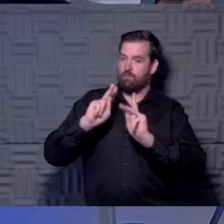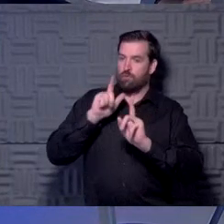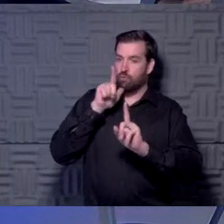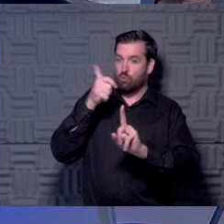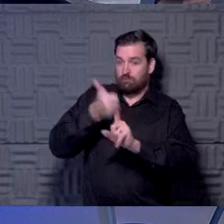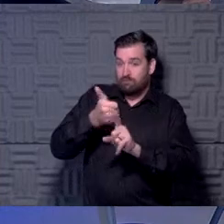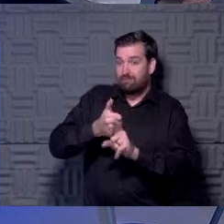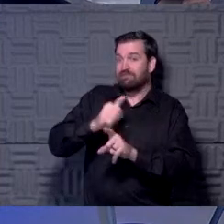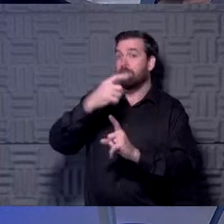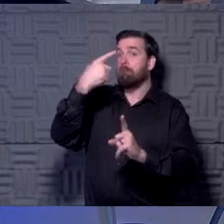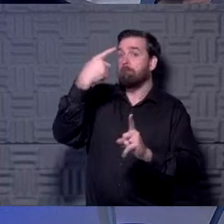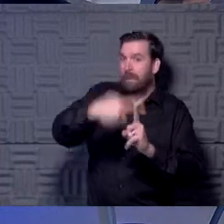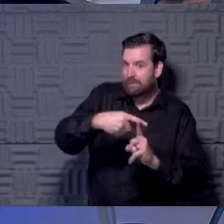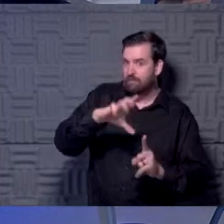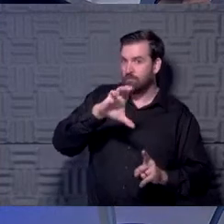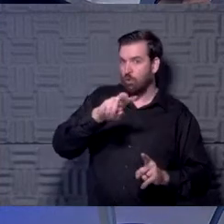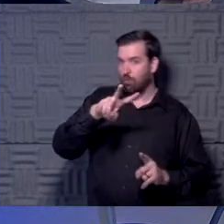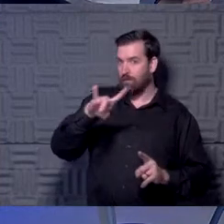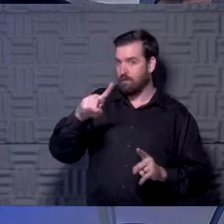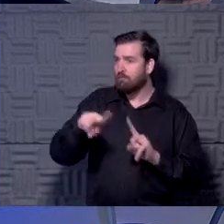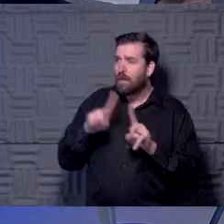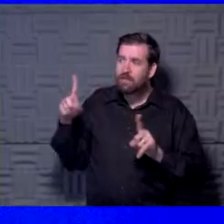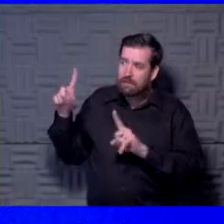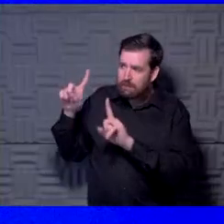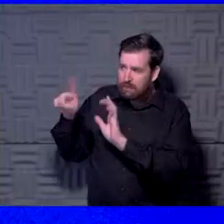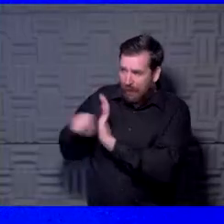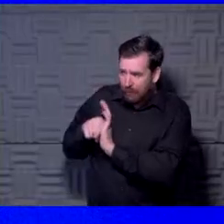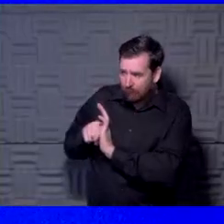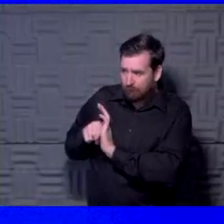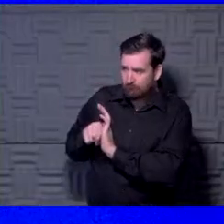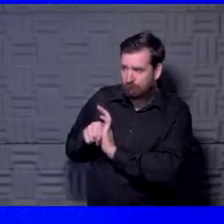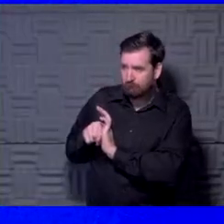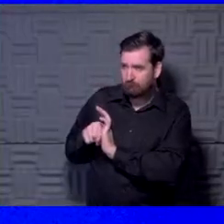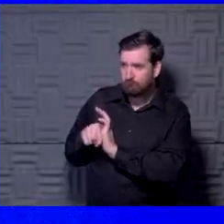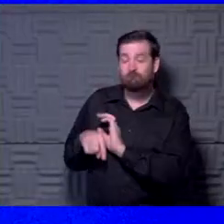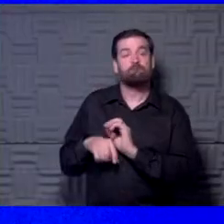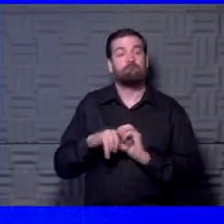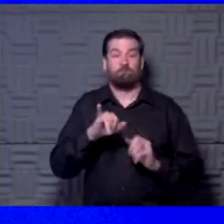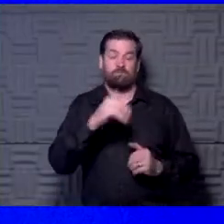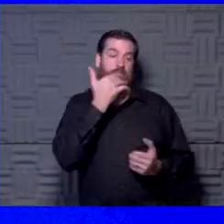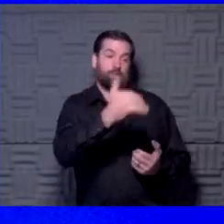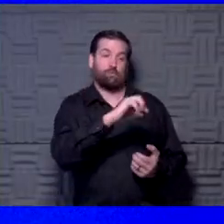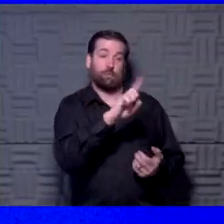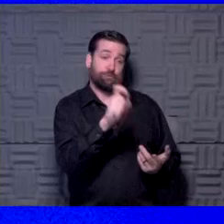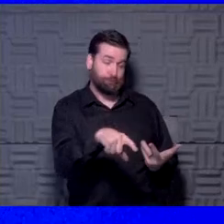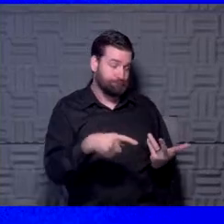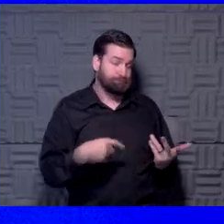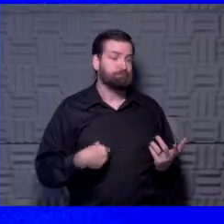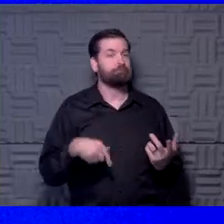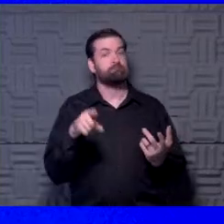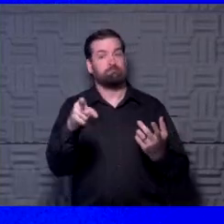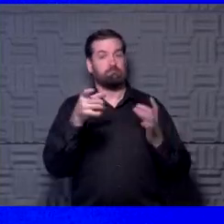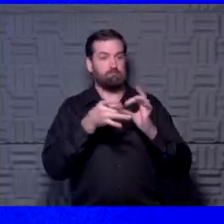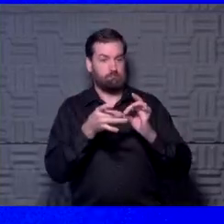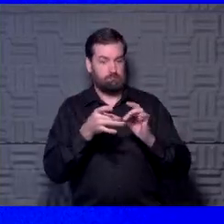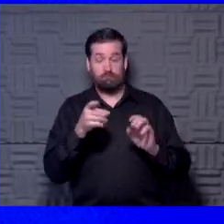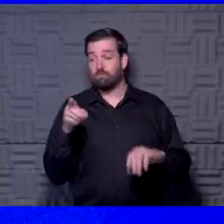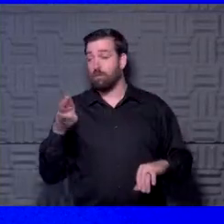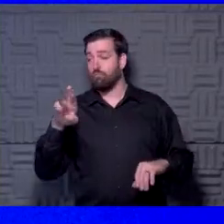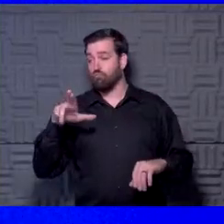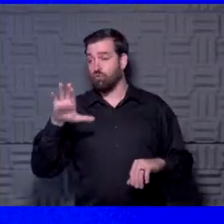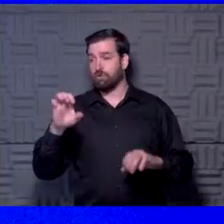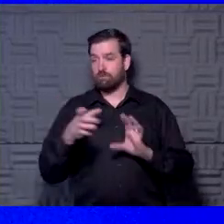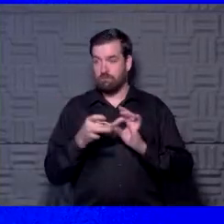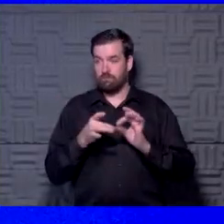for COVID, but those who are negative for COVID? Yeah. You know, I think that is a very good question and you brought up and Bruce brought it up.